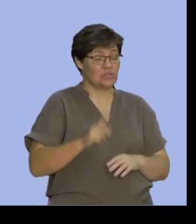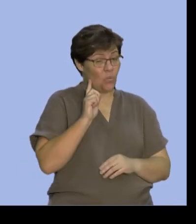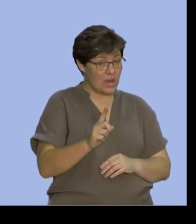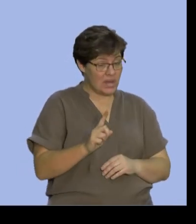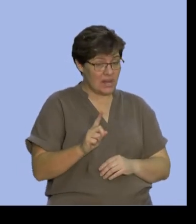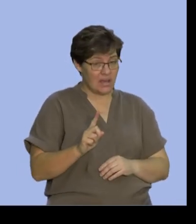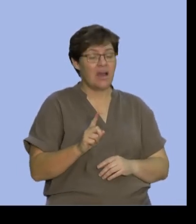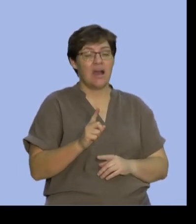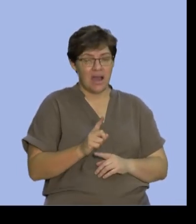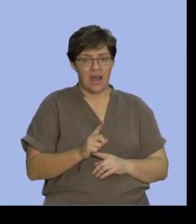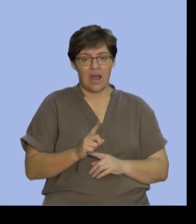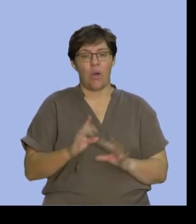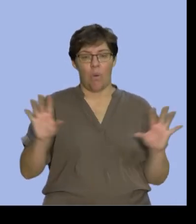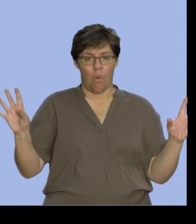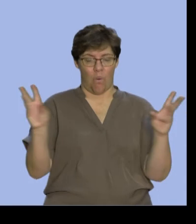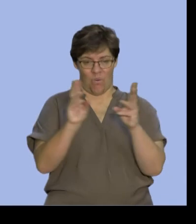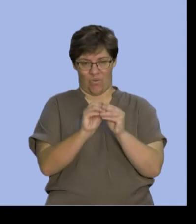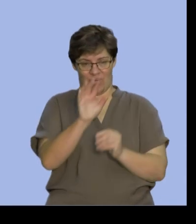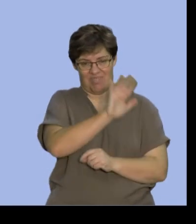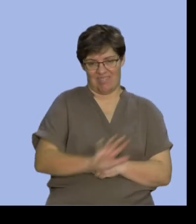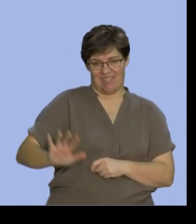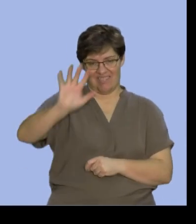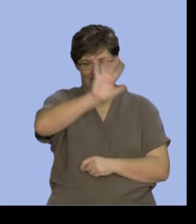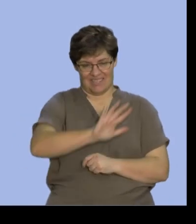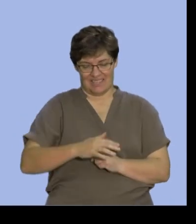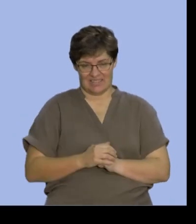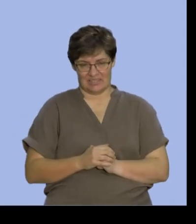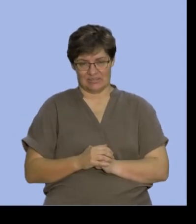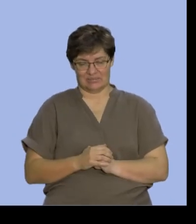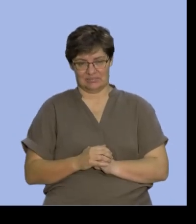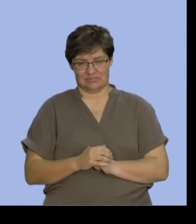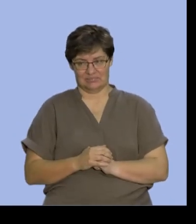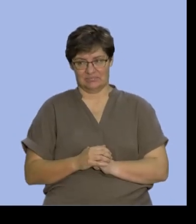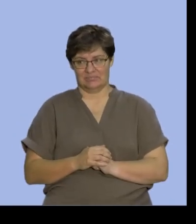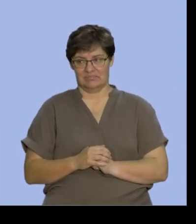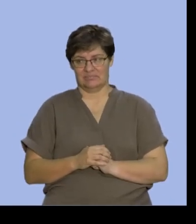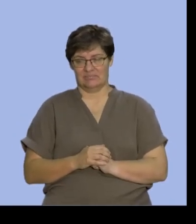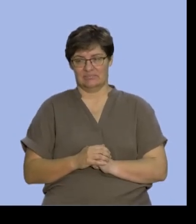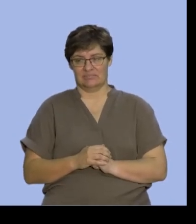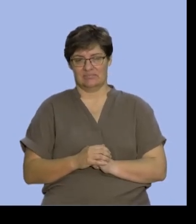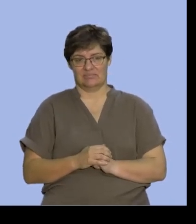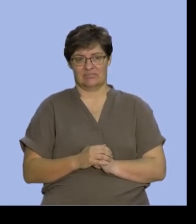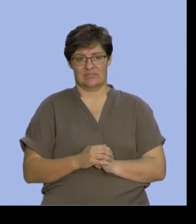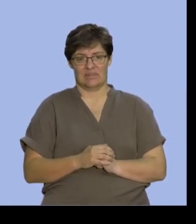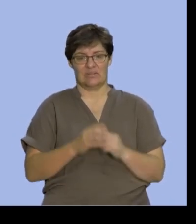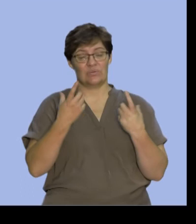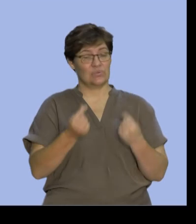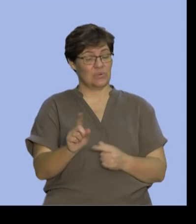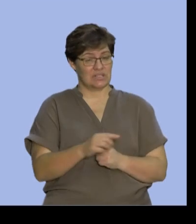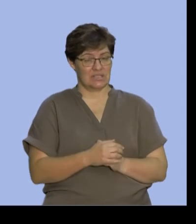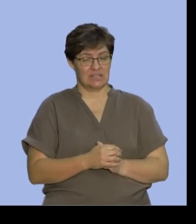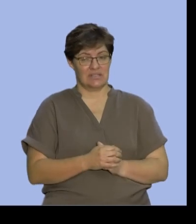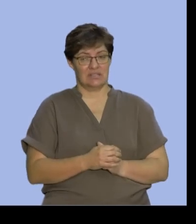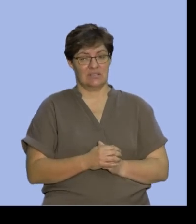the complement of the intersection in that sense. So what we're going to do is we're going to say